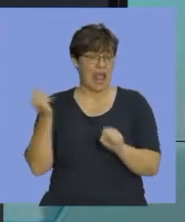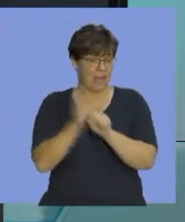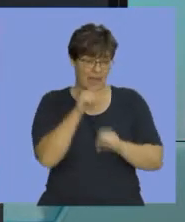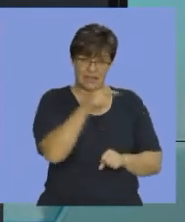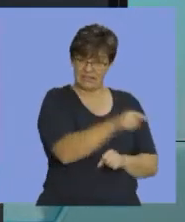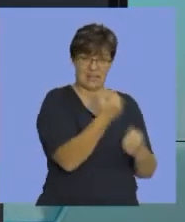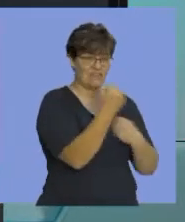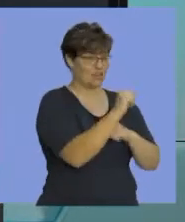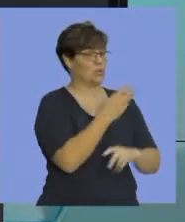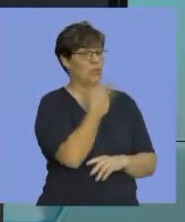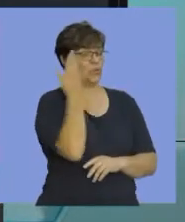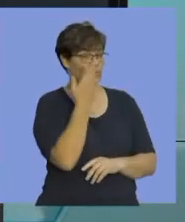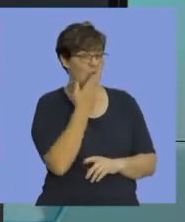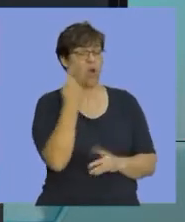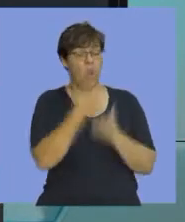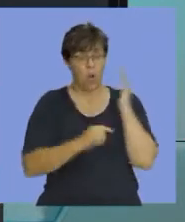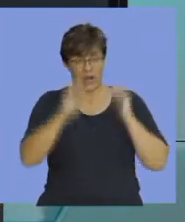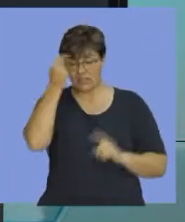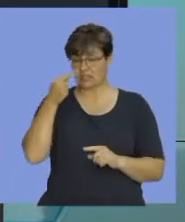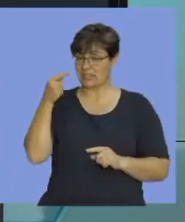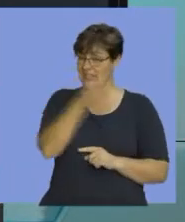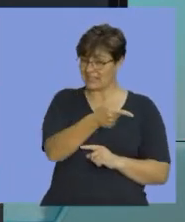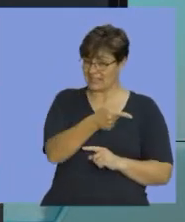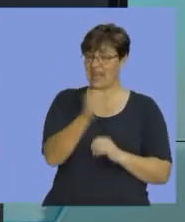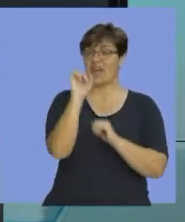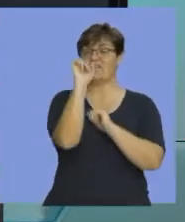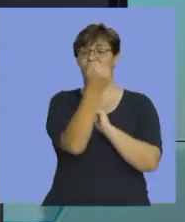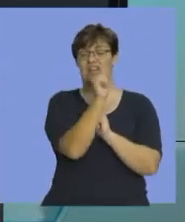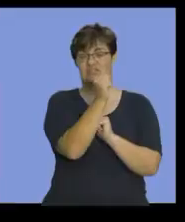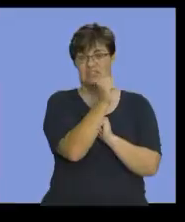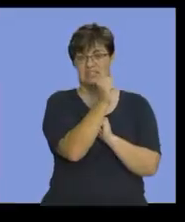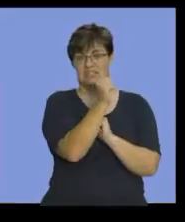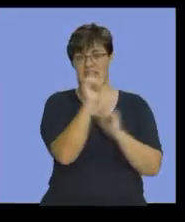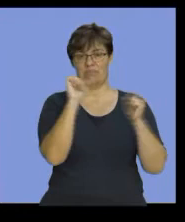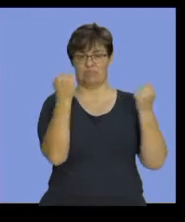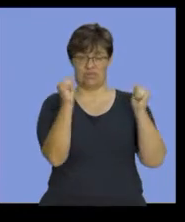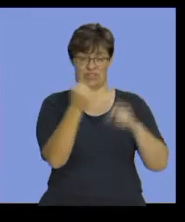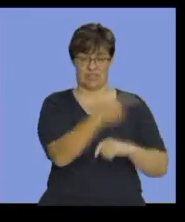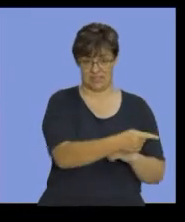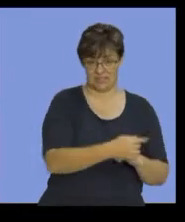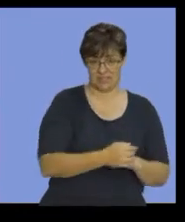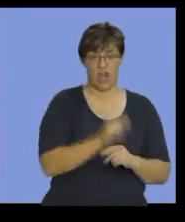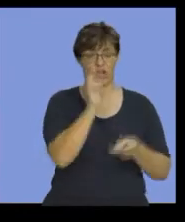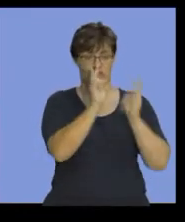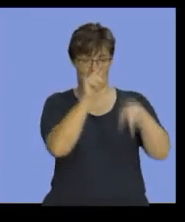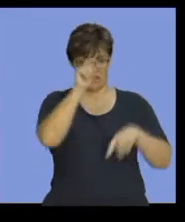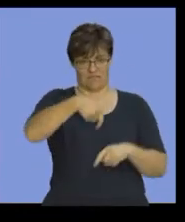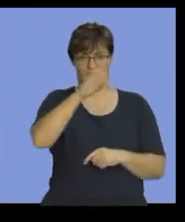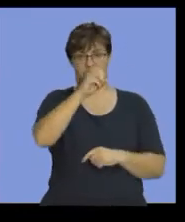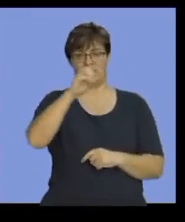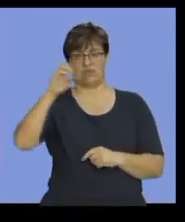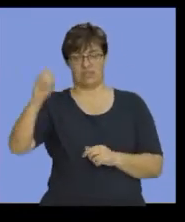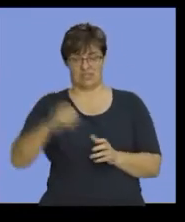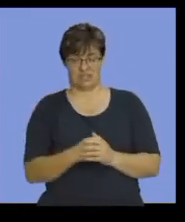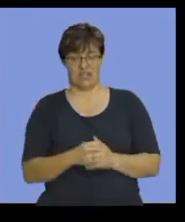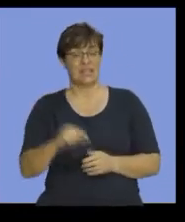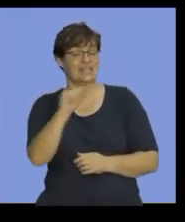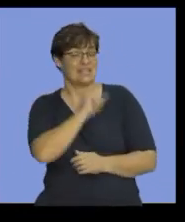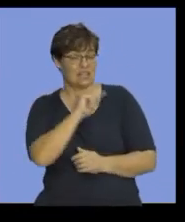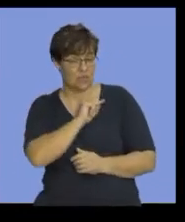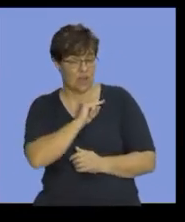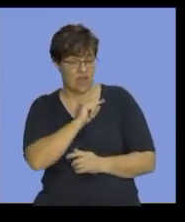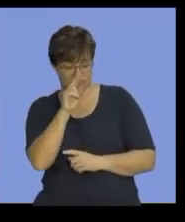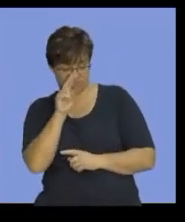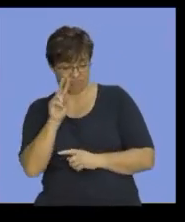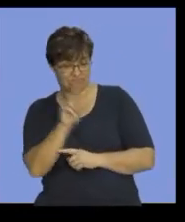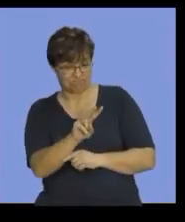on the factory. We're only interested in the factory, factory machinery, 12,000 rand. Therefore, if you